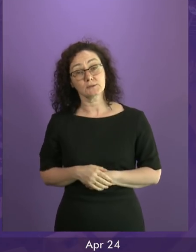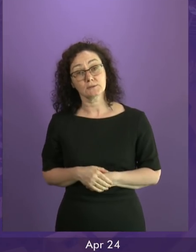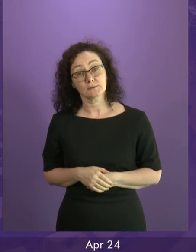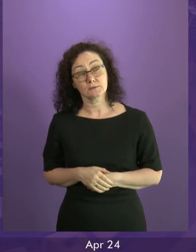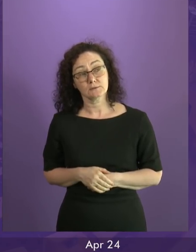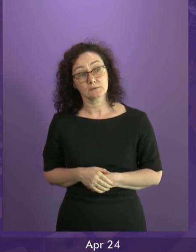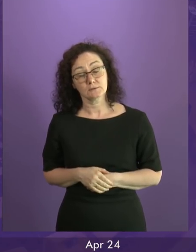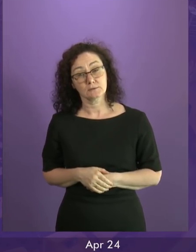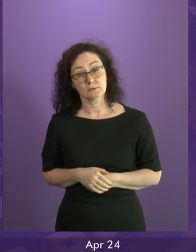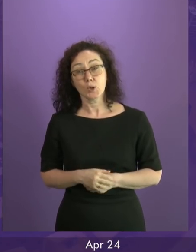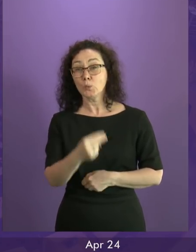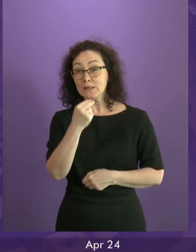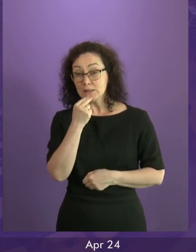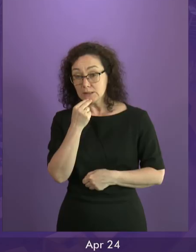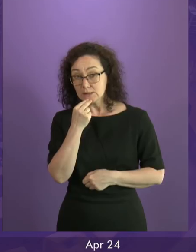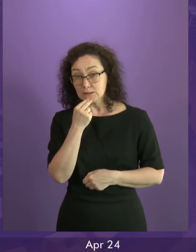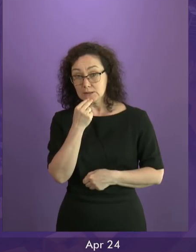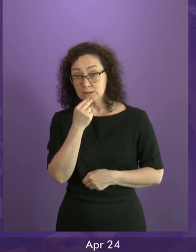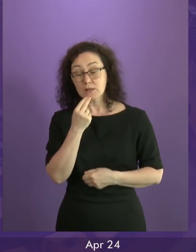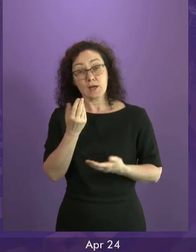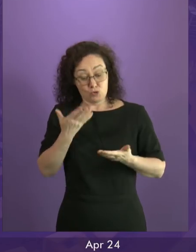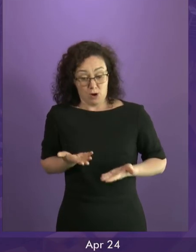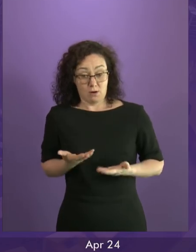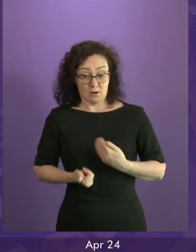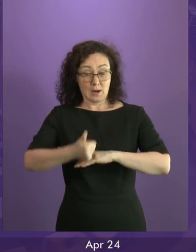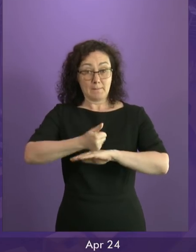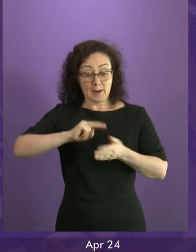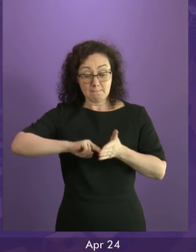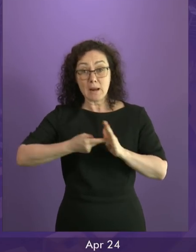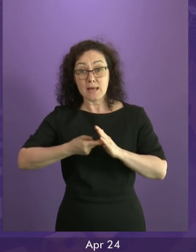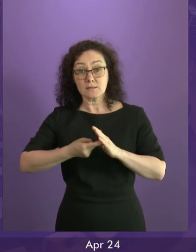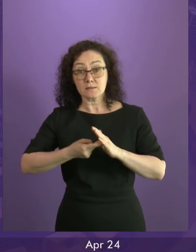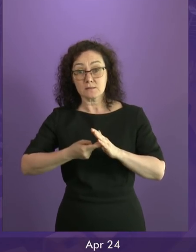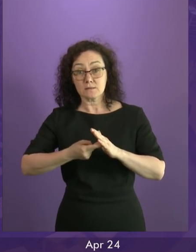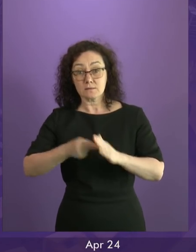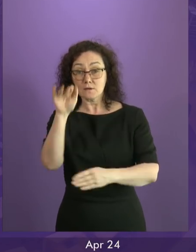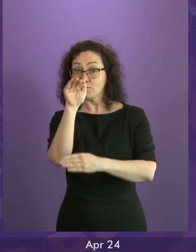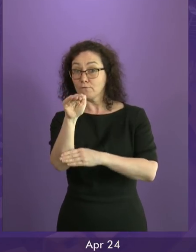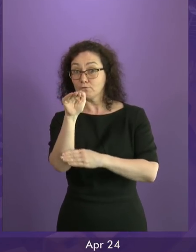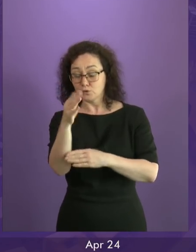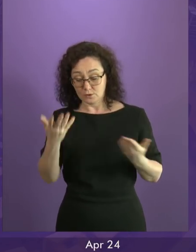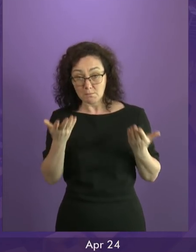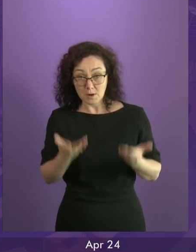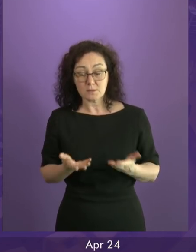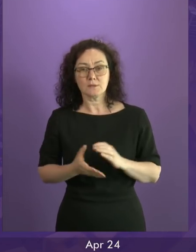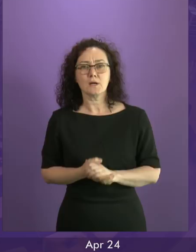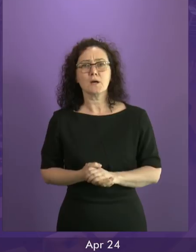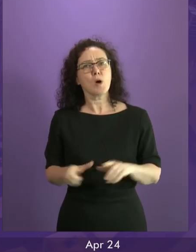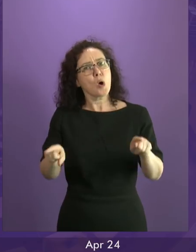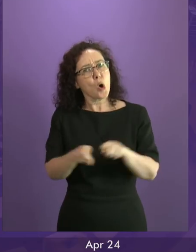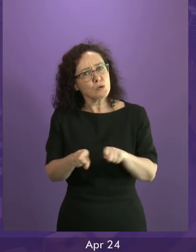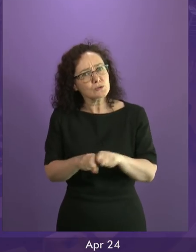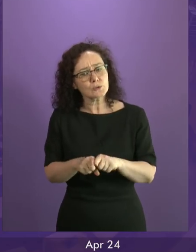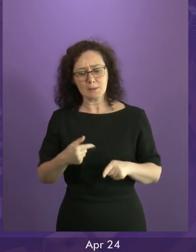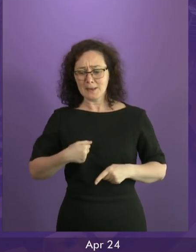the plans for that in place. That's why I've set out the plans for legislation today. But I've also, in an open way,